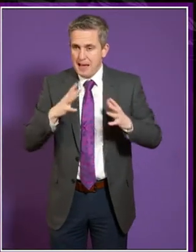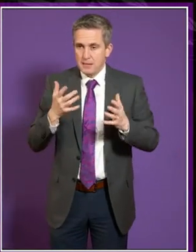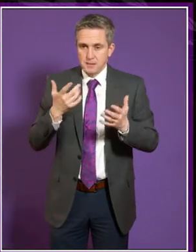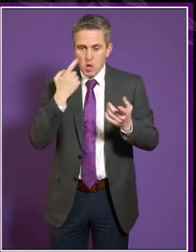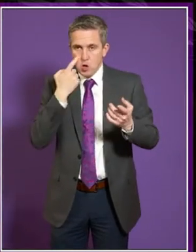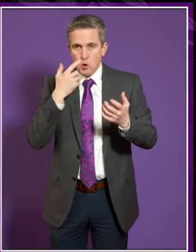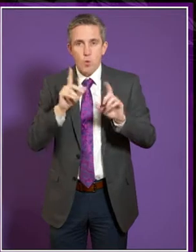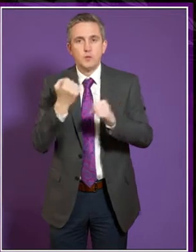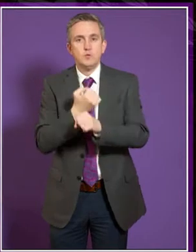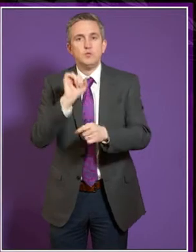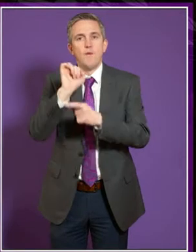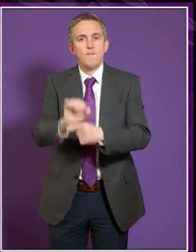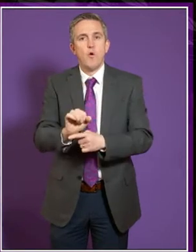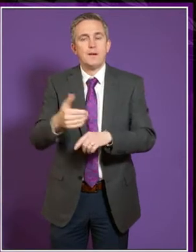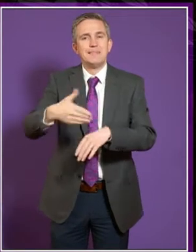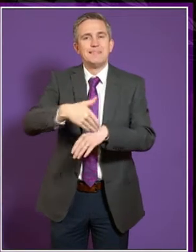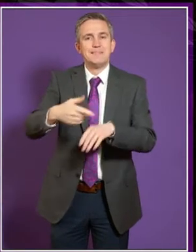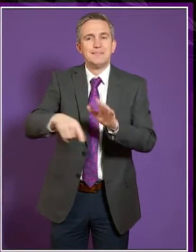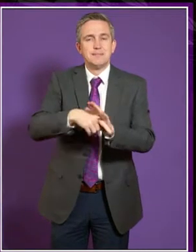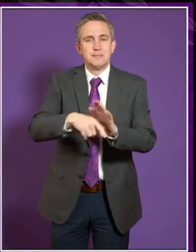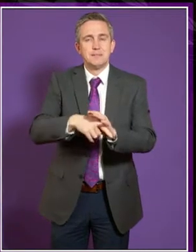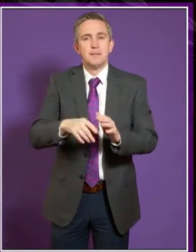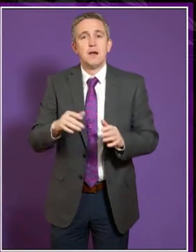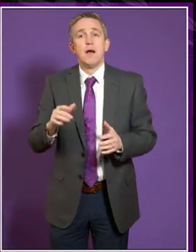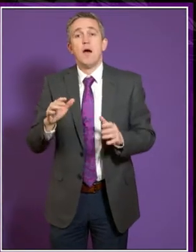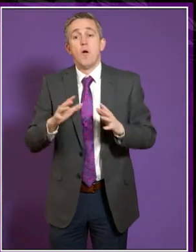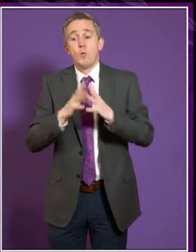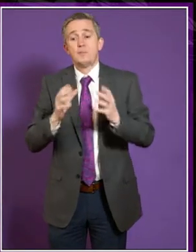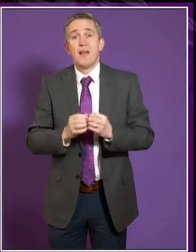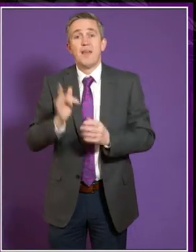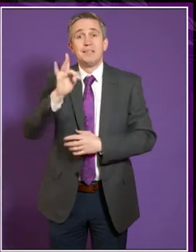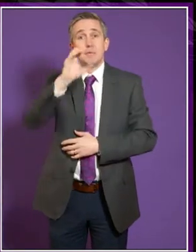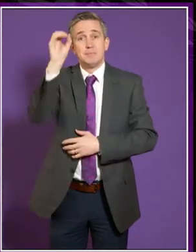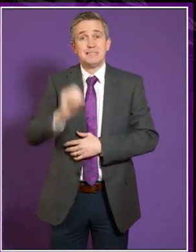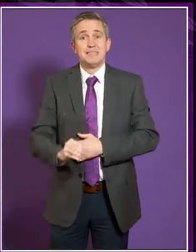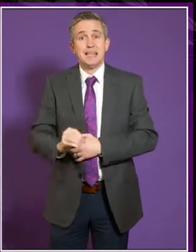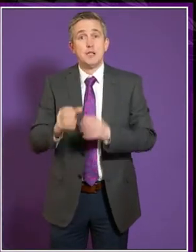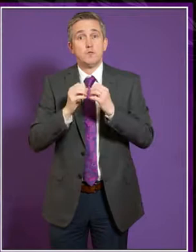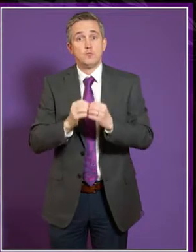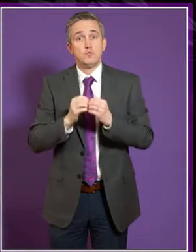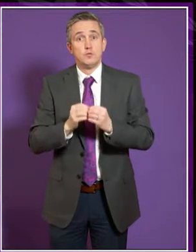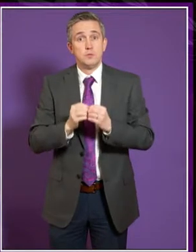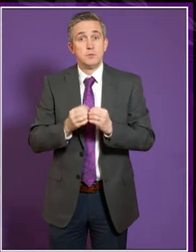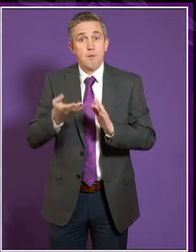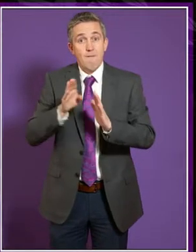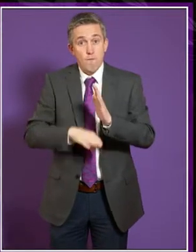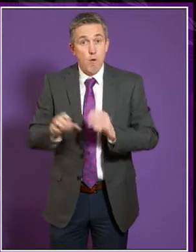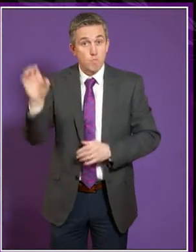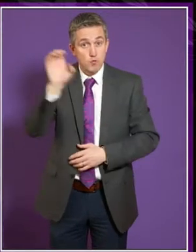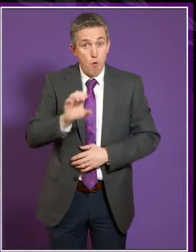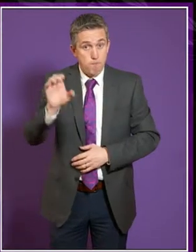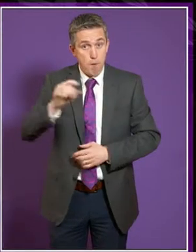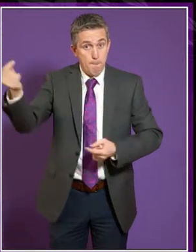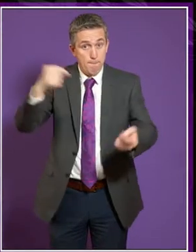given that, you know, round about 10% of the entrance to Scottish universities are from the rest of the European Union,